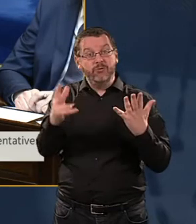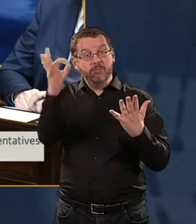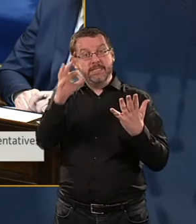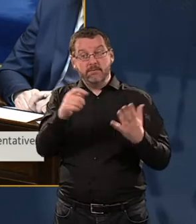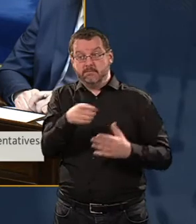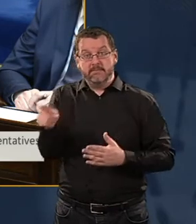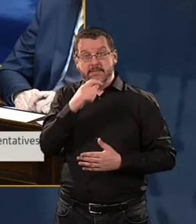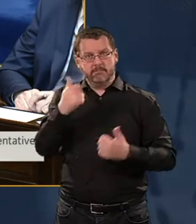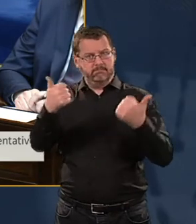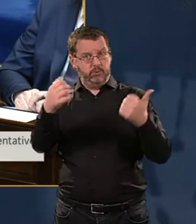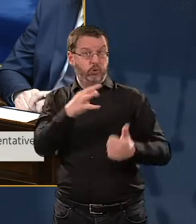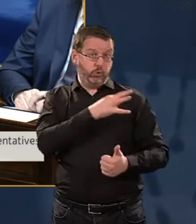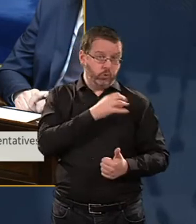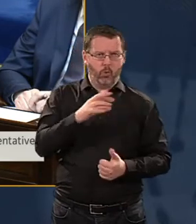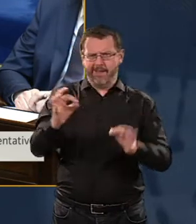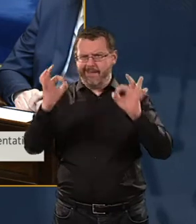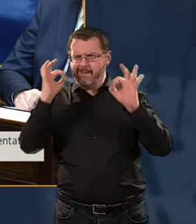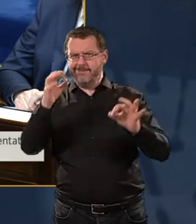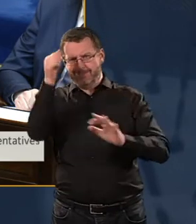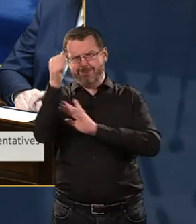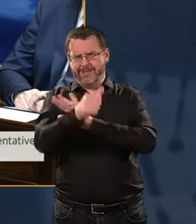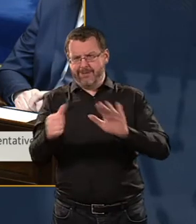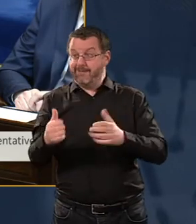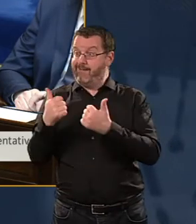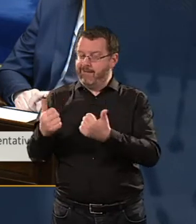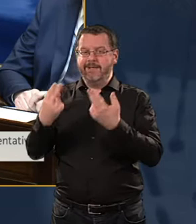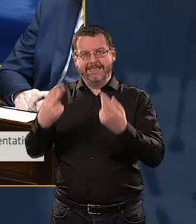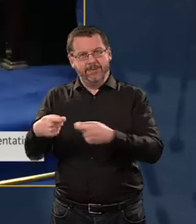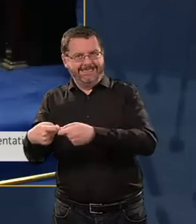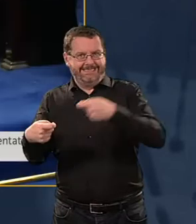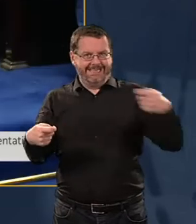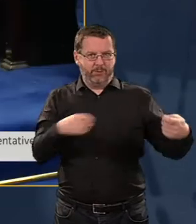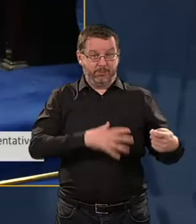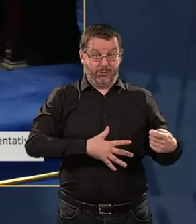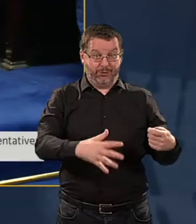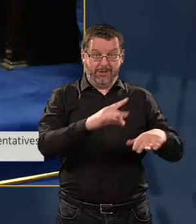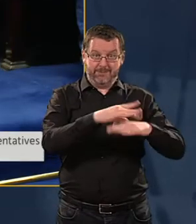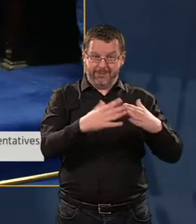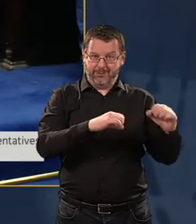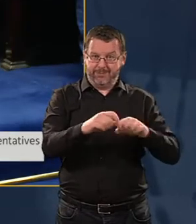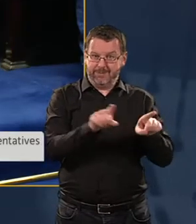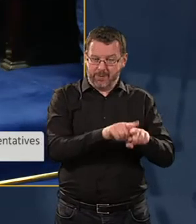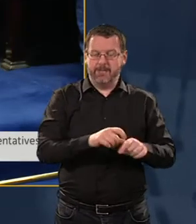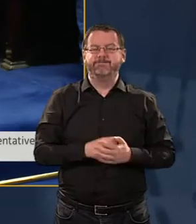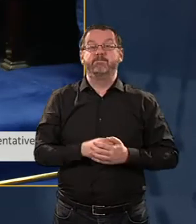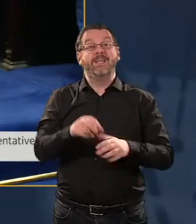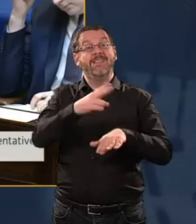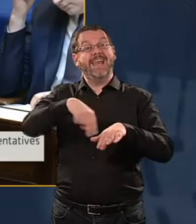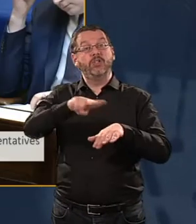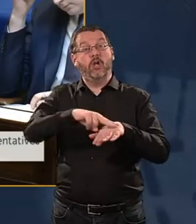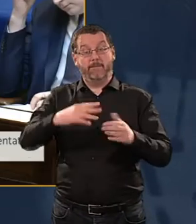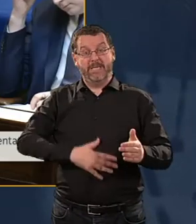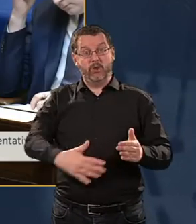excellent experience. We now need to extend that to maternity services as well. In terms of the national maternity strategy, the national maternity strategy provides